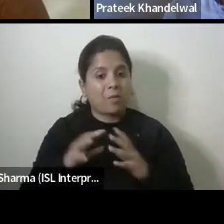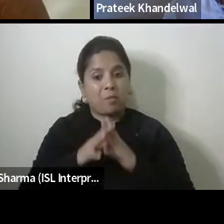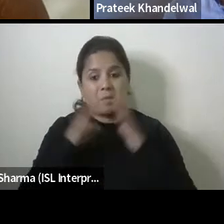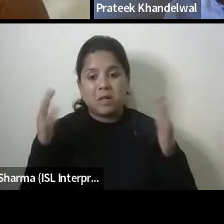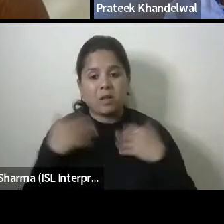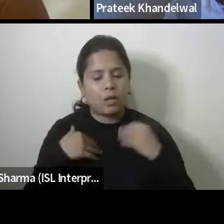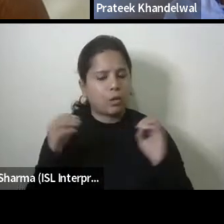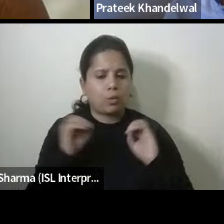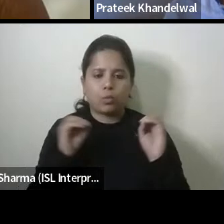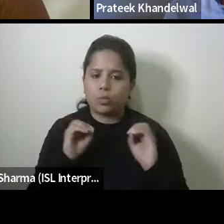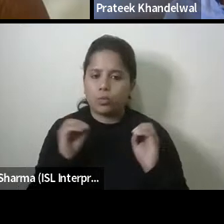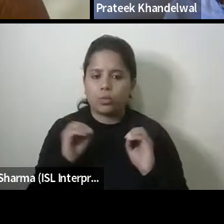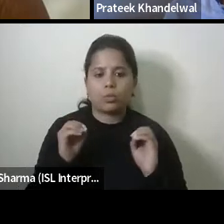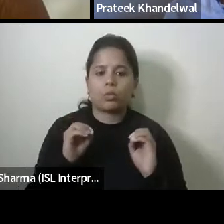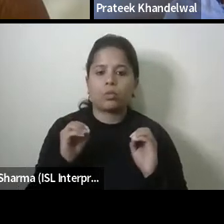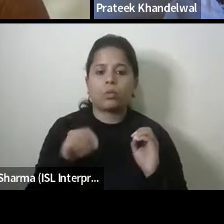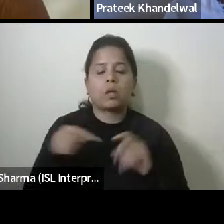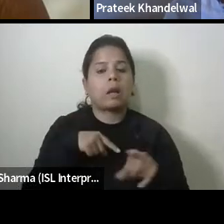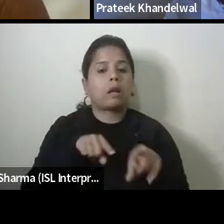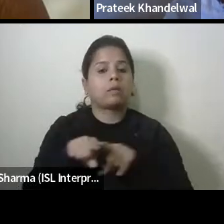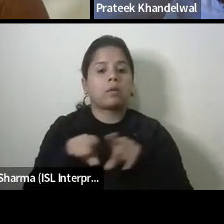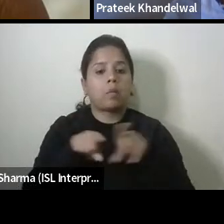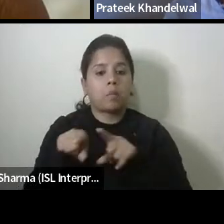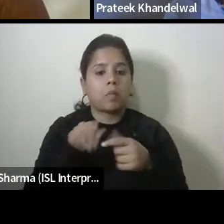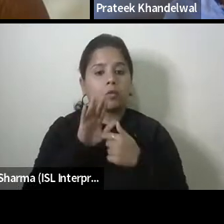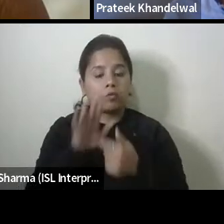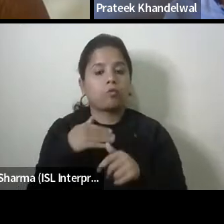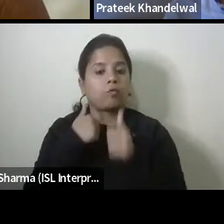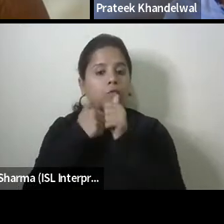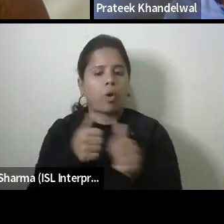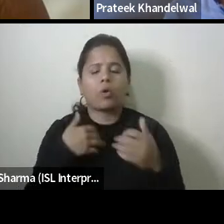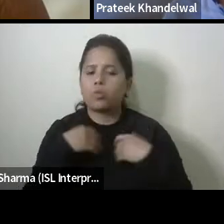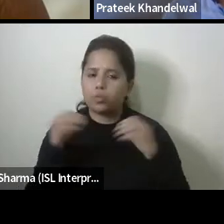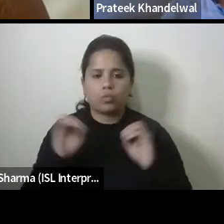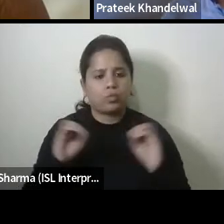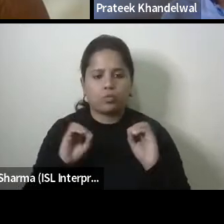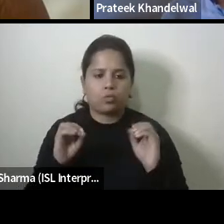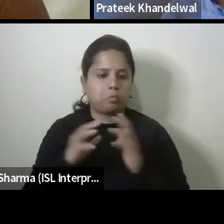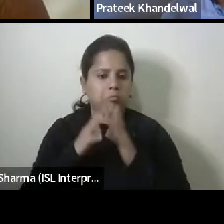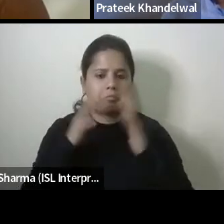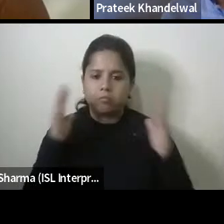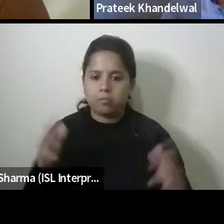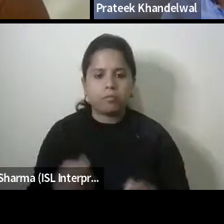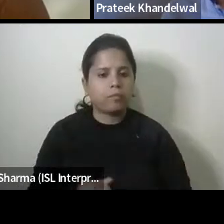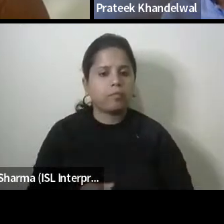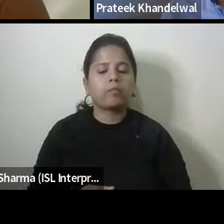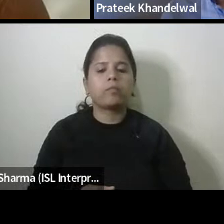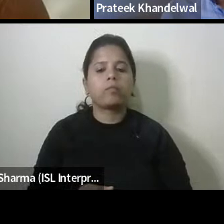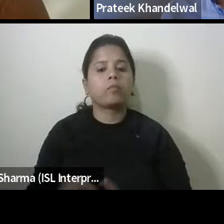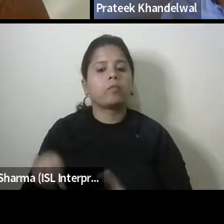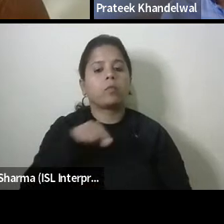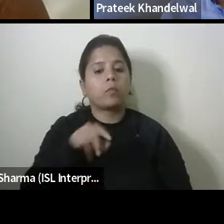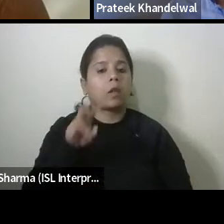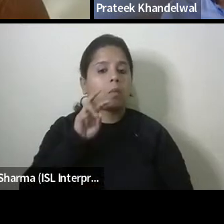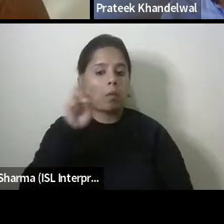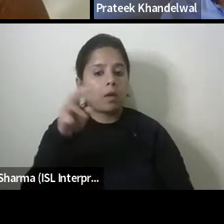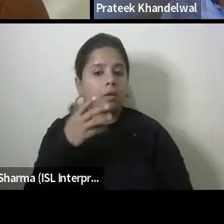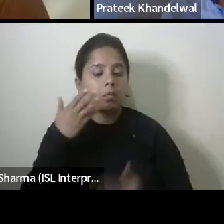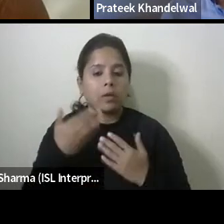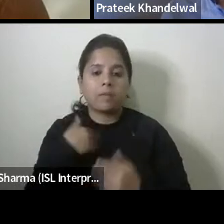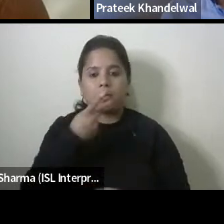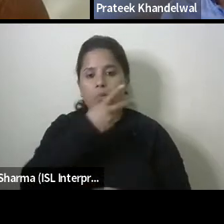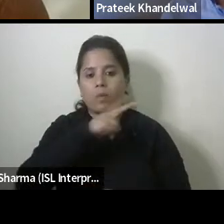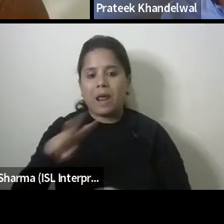you know like examples to follow uh locally so like uh when uh the metro got built into delhi